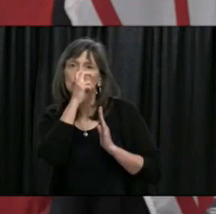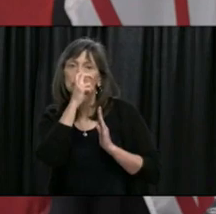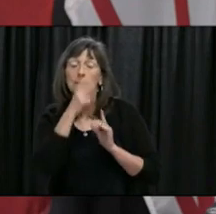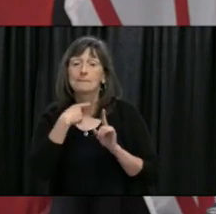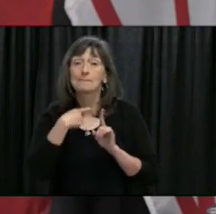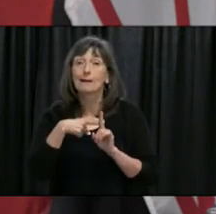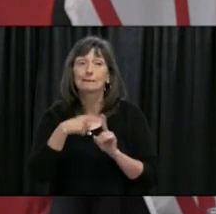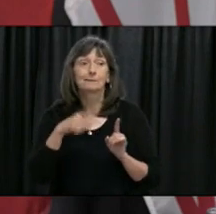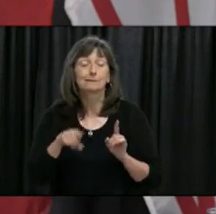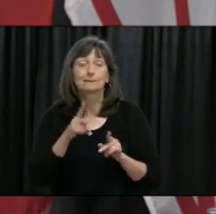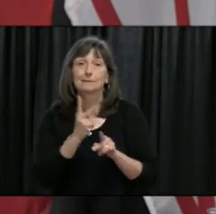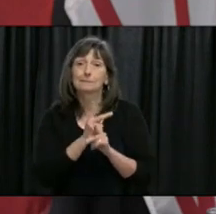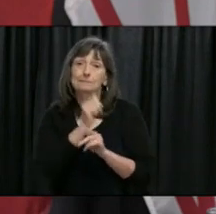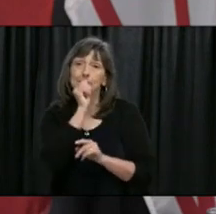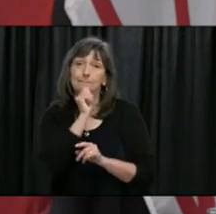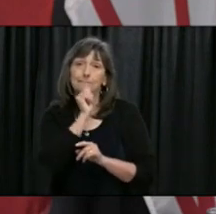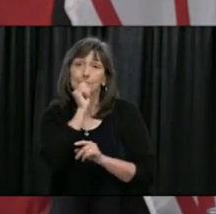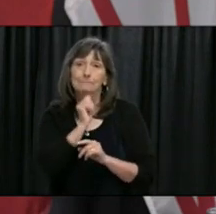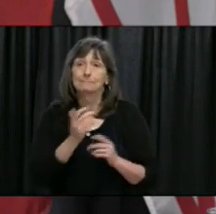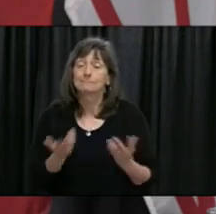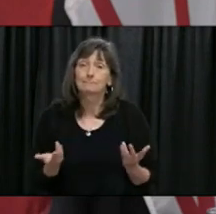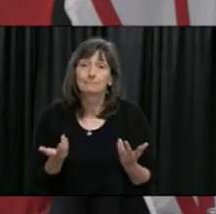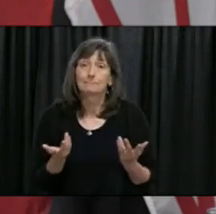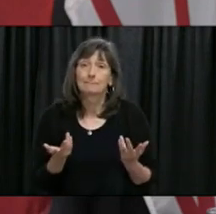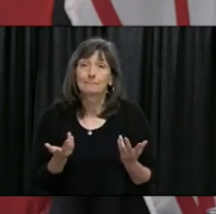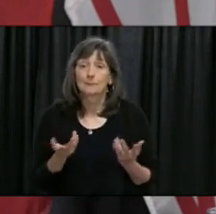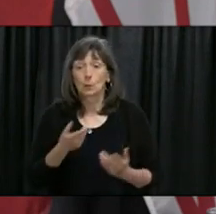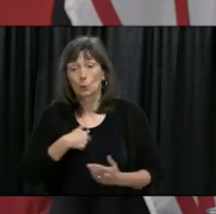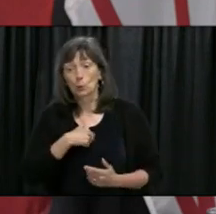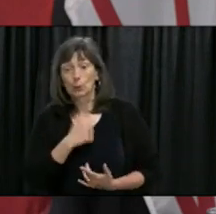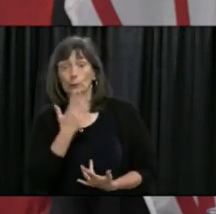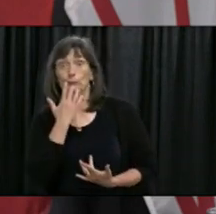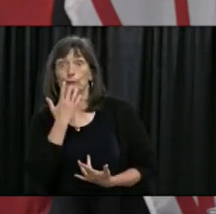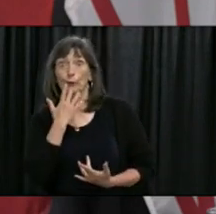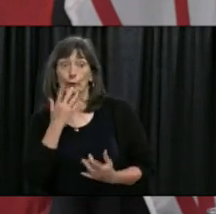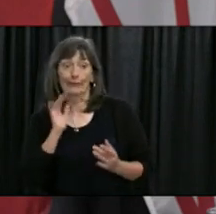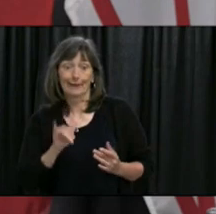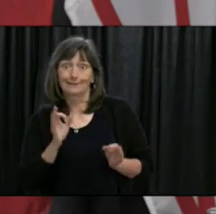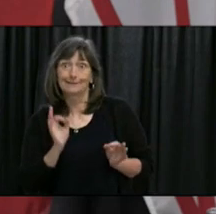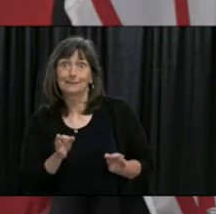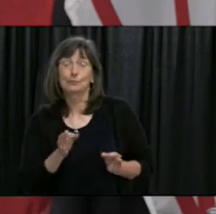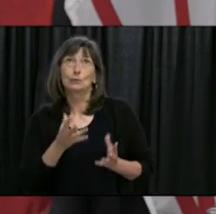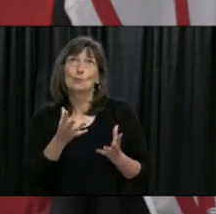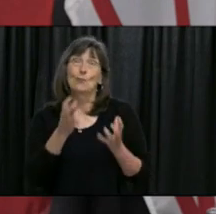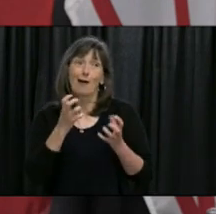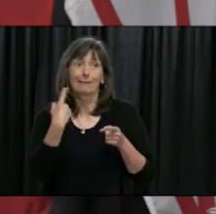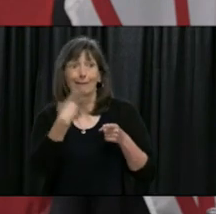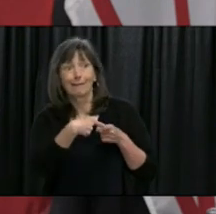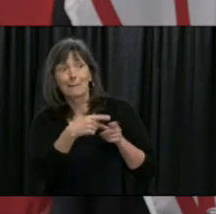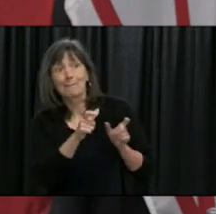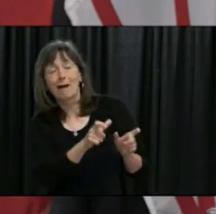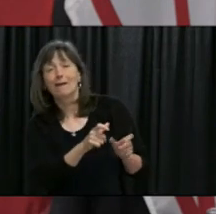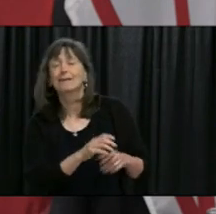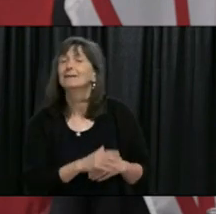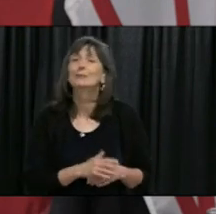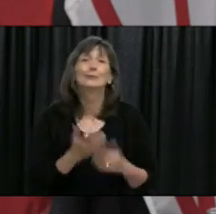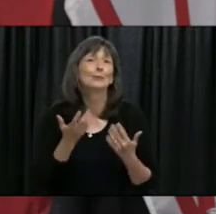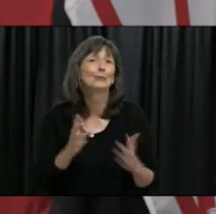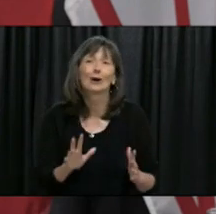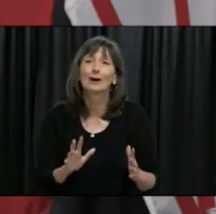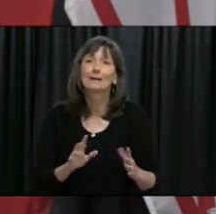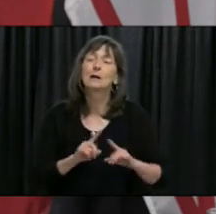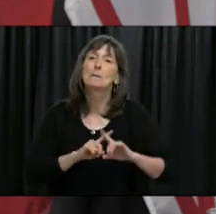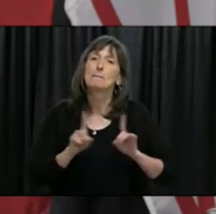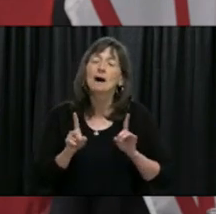and as I said earlier this is not a position that we'd like to see our province in but these are measures that have been put in place to protect the general